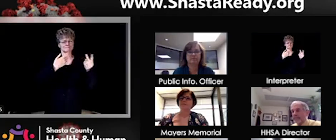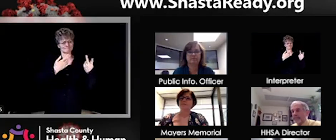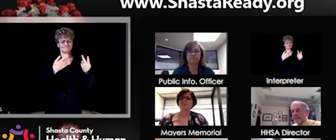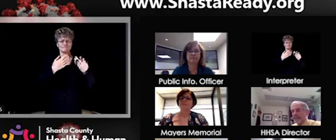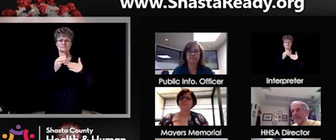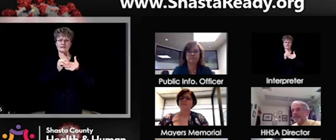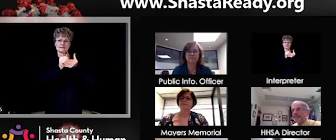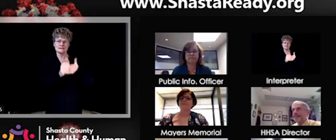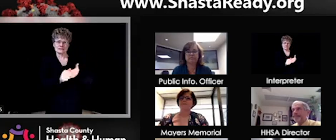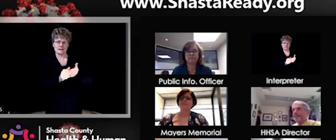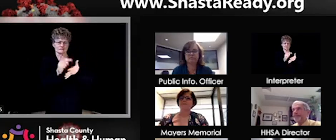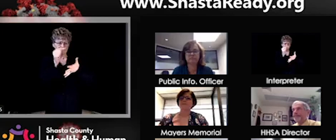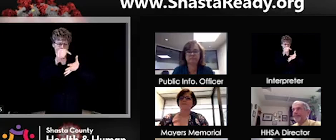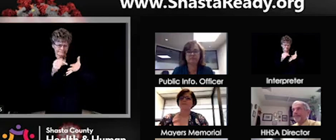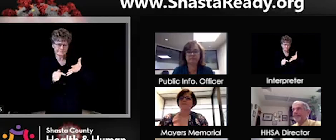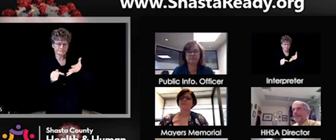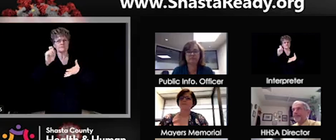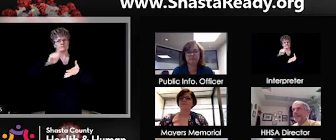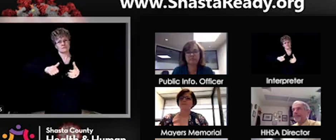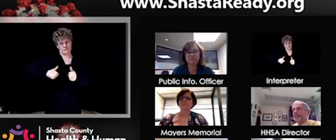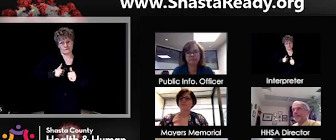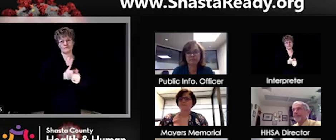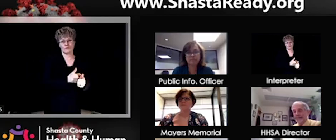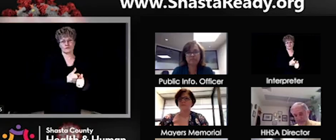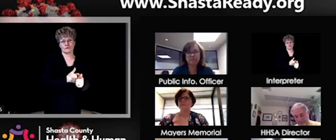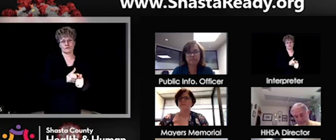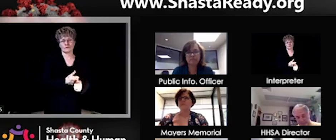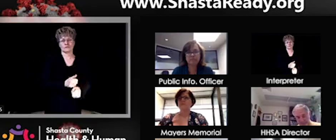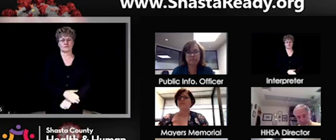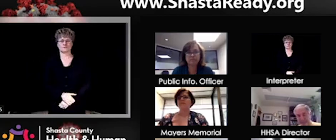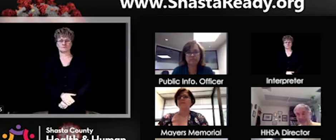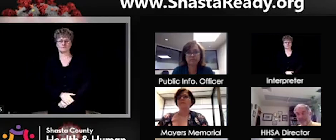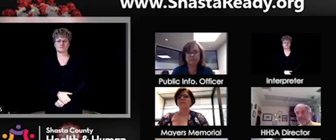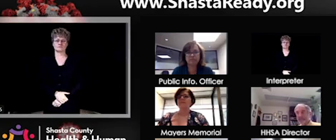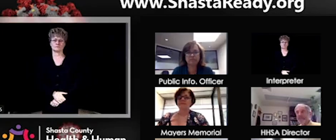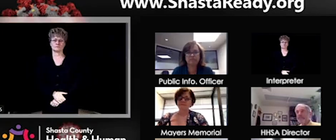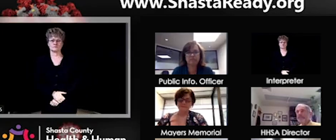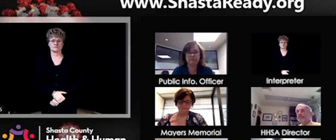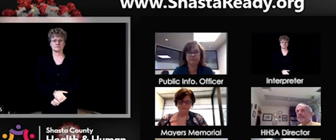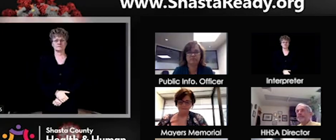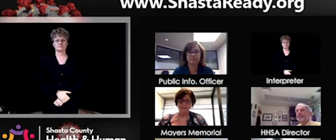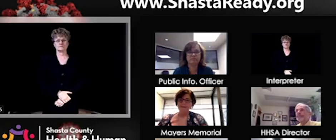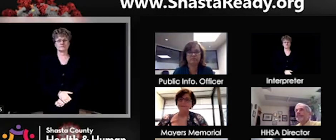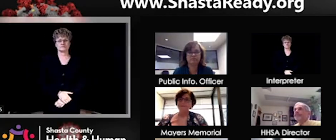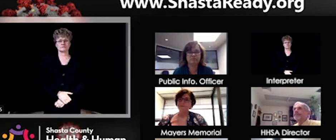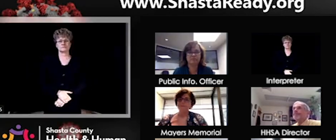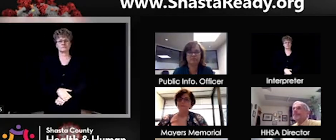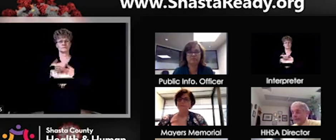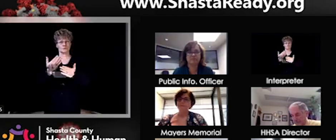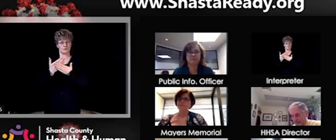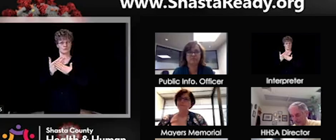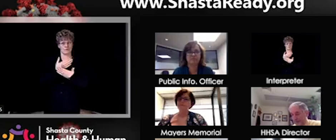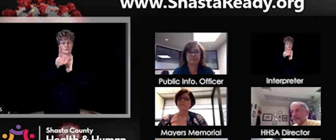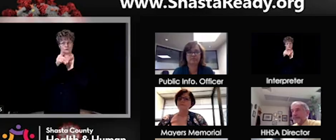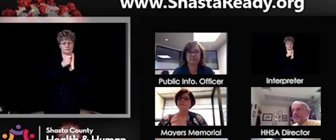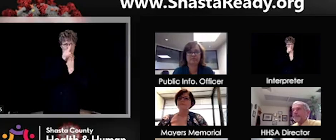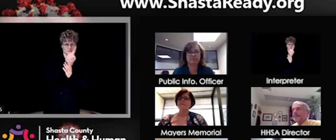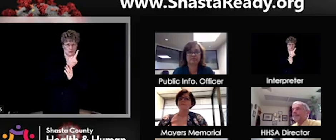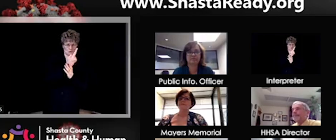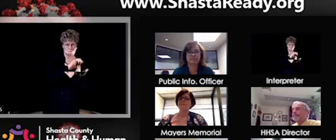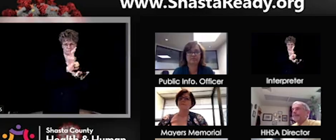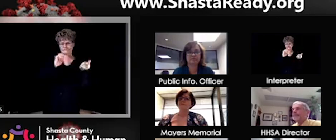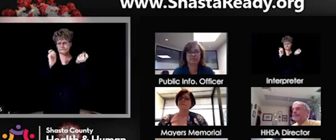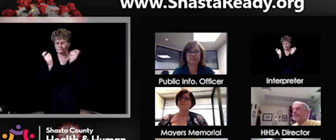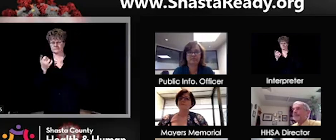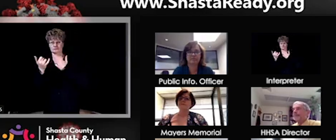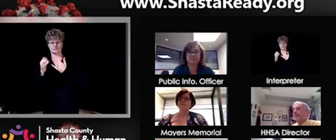As far as retail, the way that the state structured stage two was that drive up